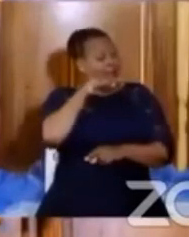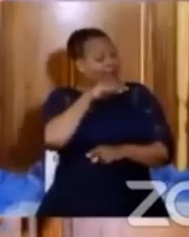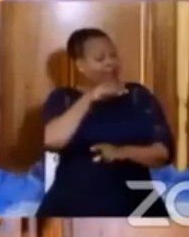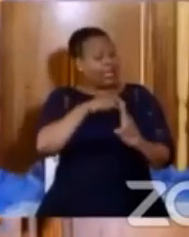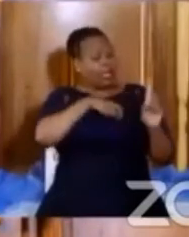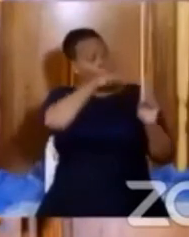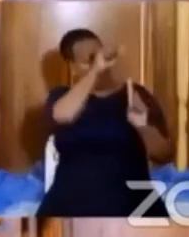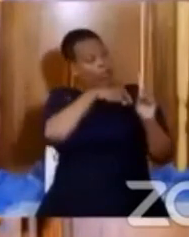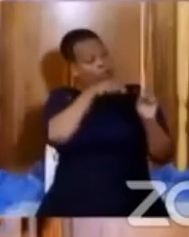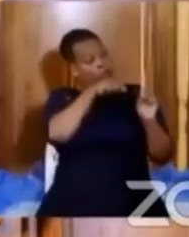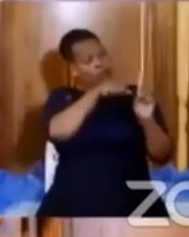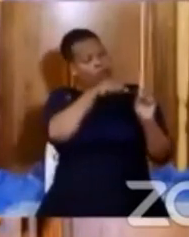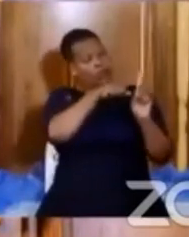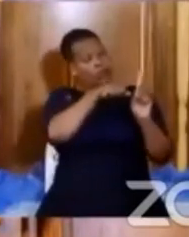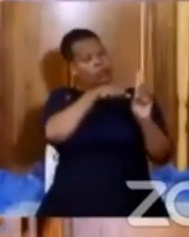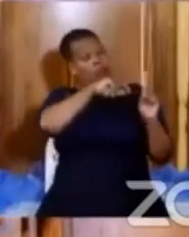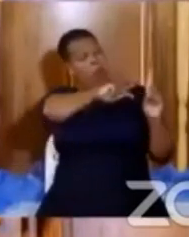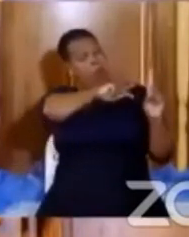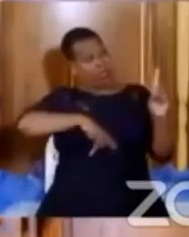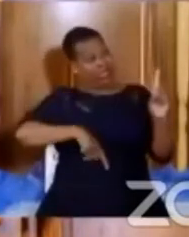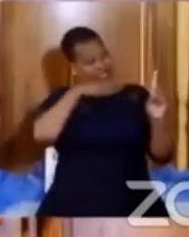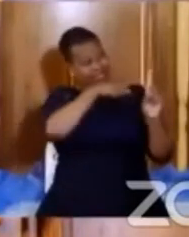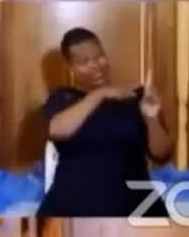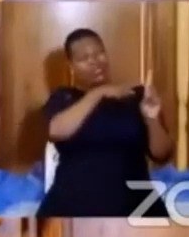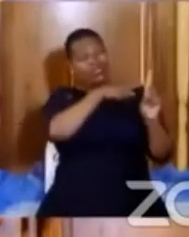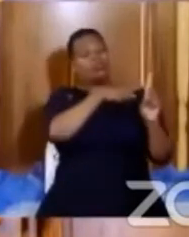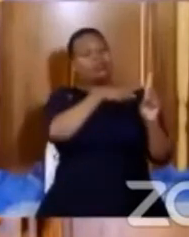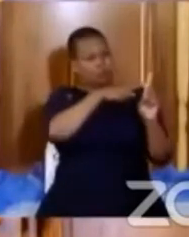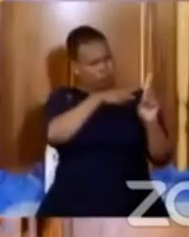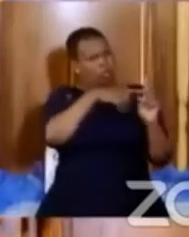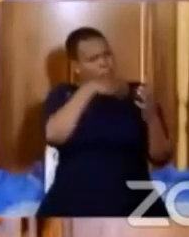But as much as he is the servant of God.